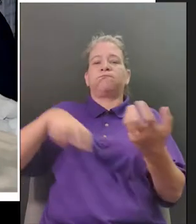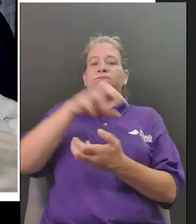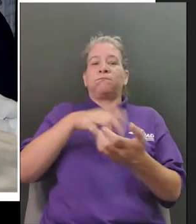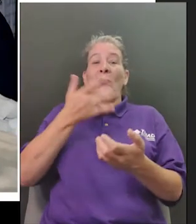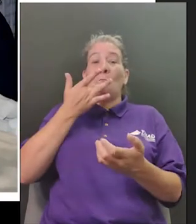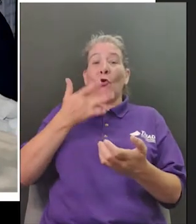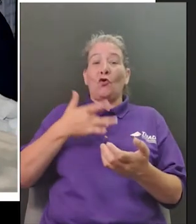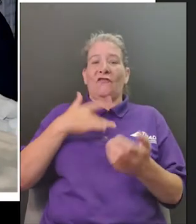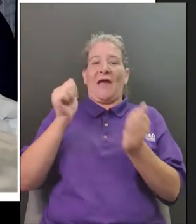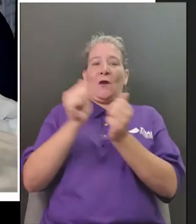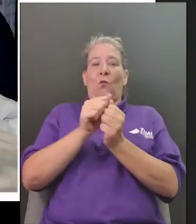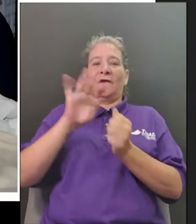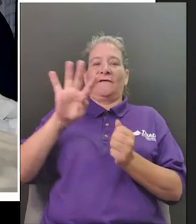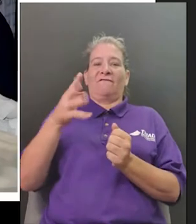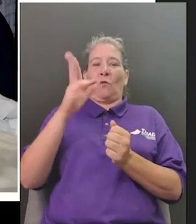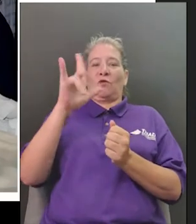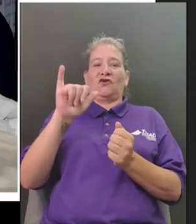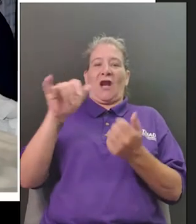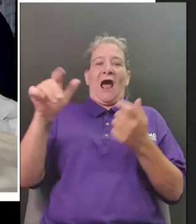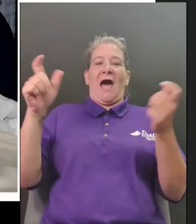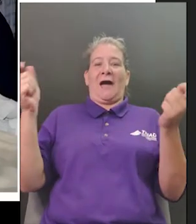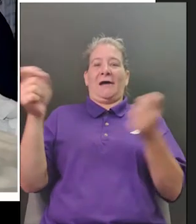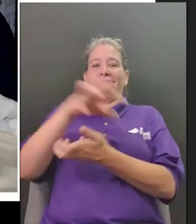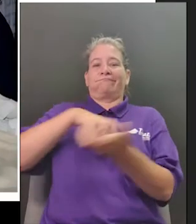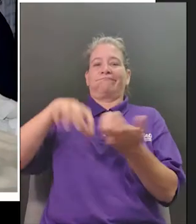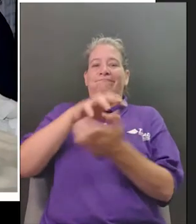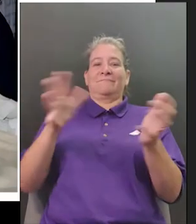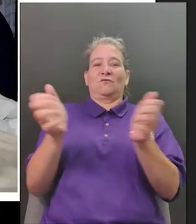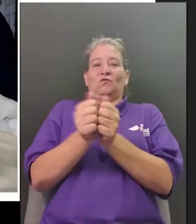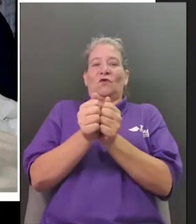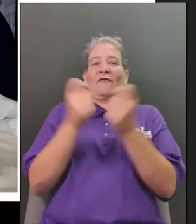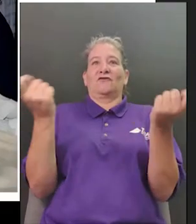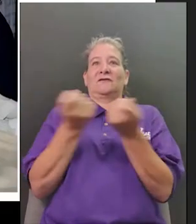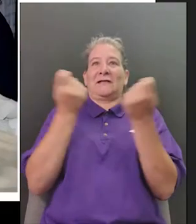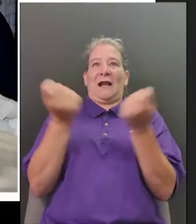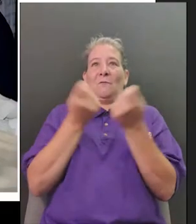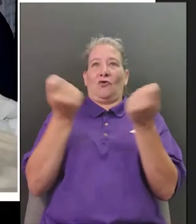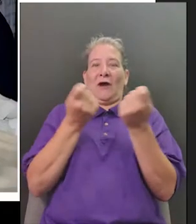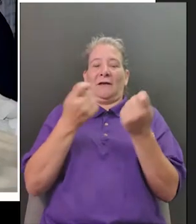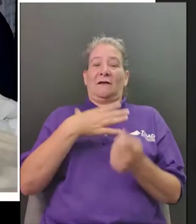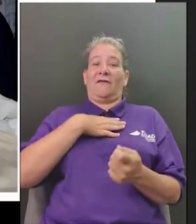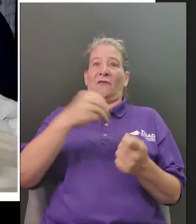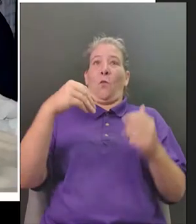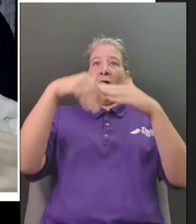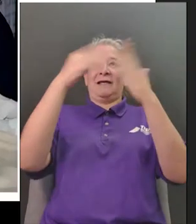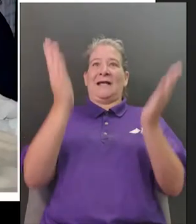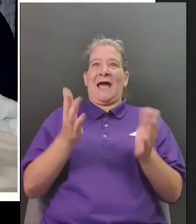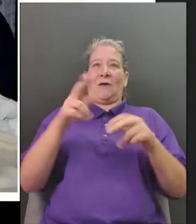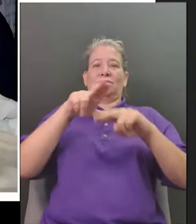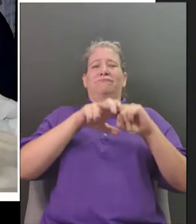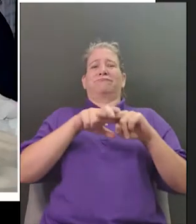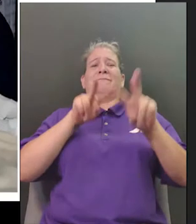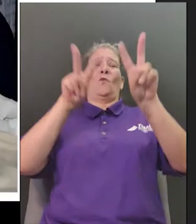and then they'd go out on the lawn of the white house and sit and watch fireworks and enjoy things so